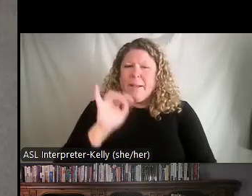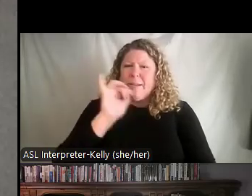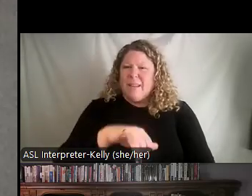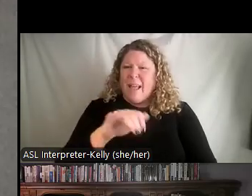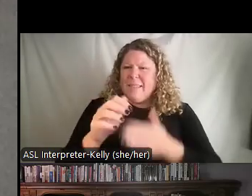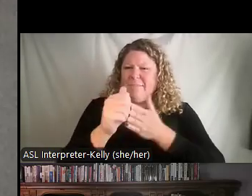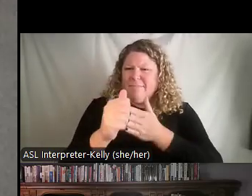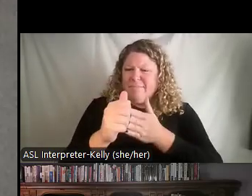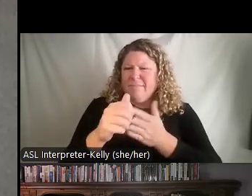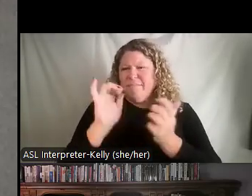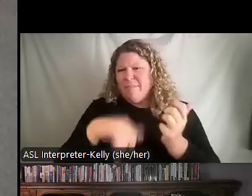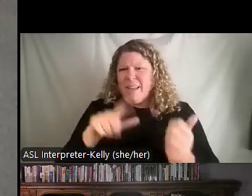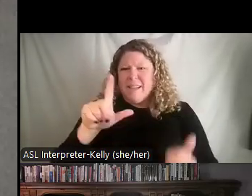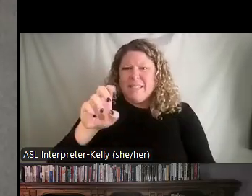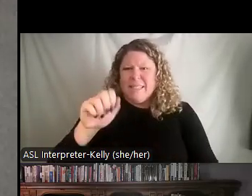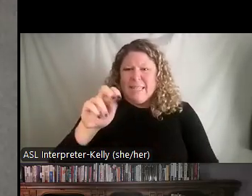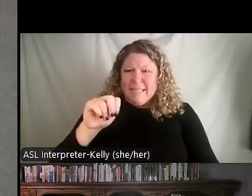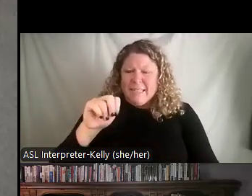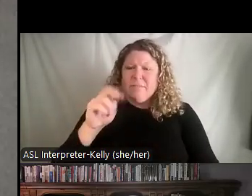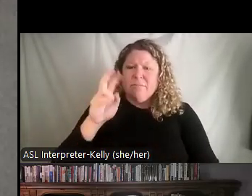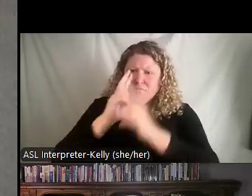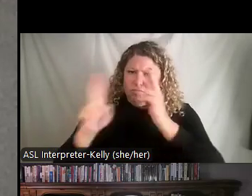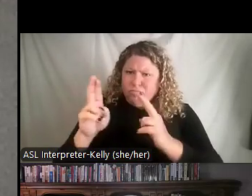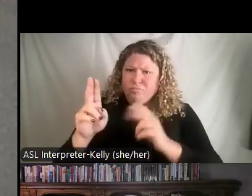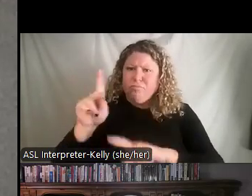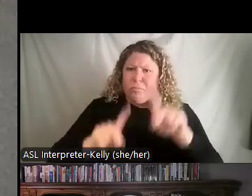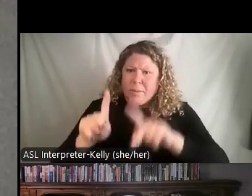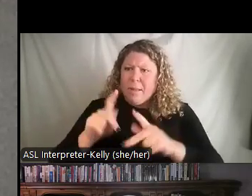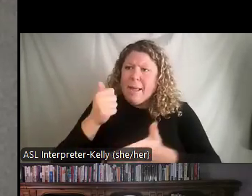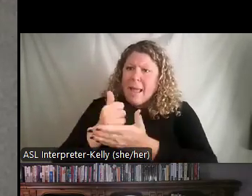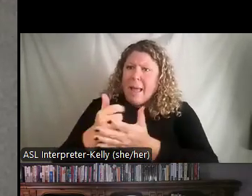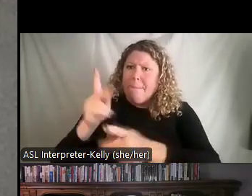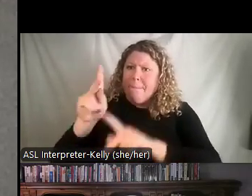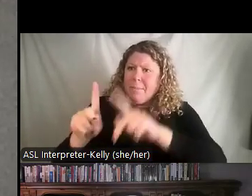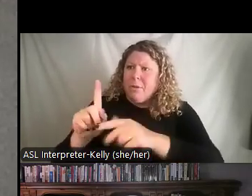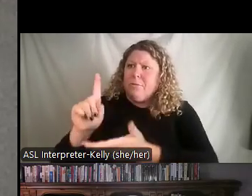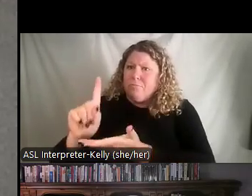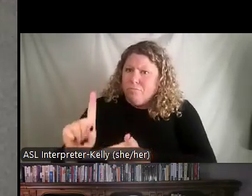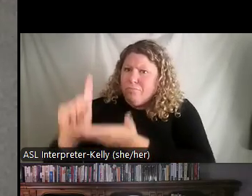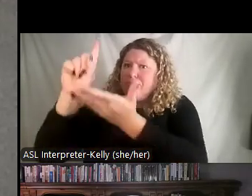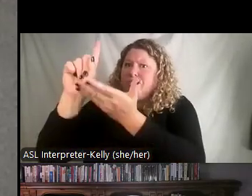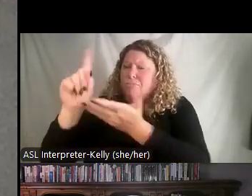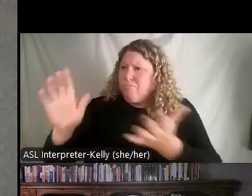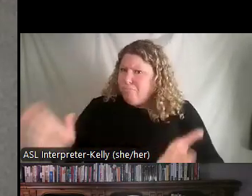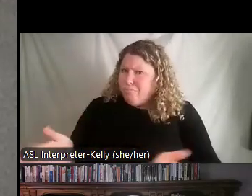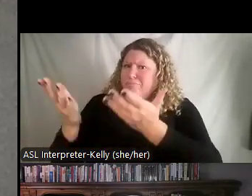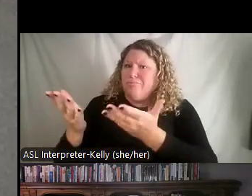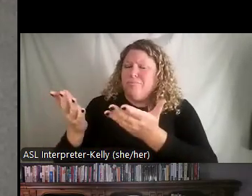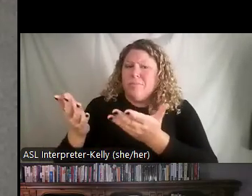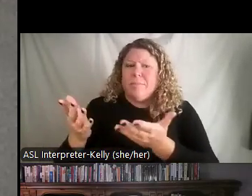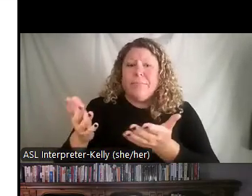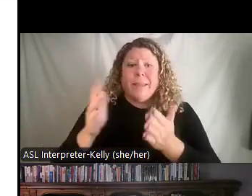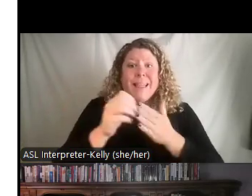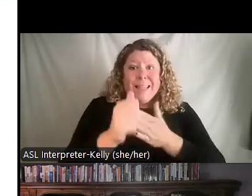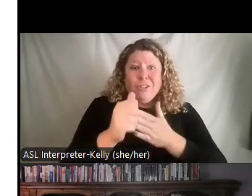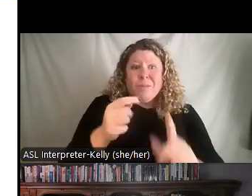Lean, of respect for people and helping to build people. And I think a good example of what leadership is comes from Toyota,